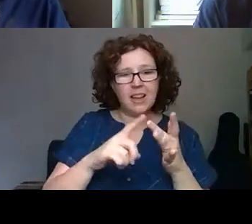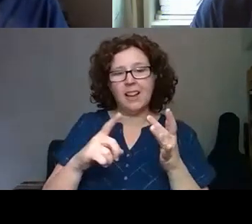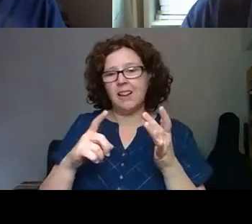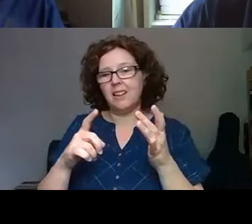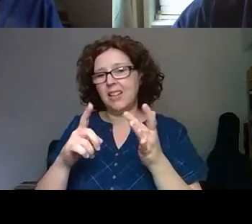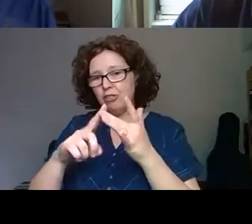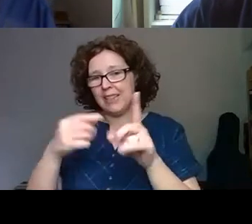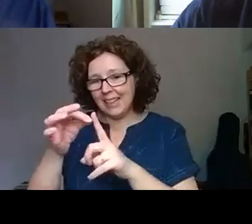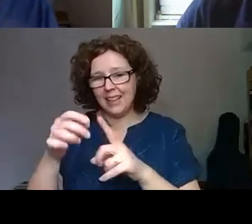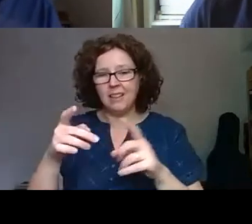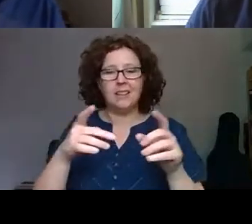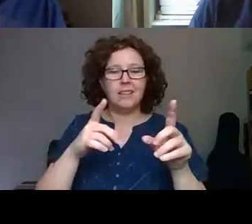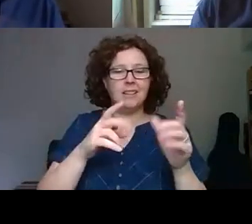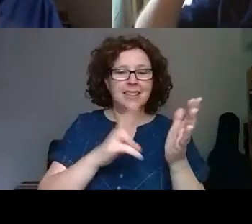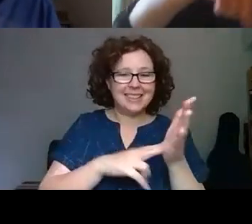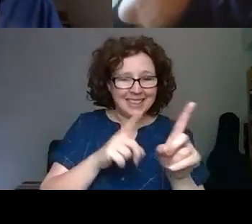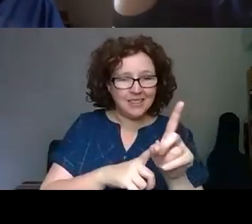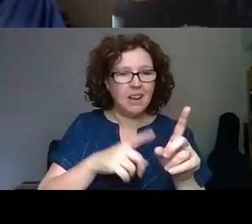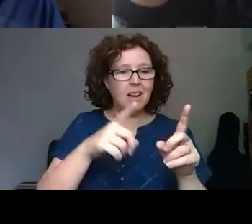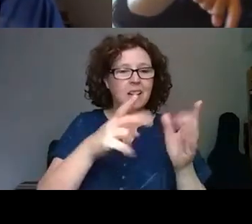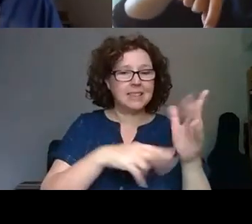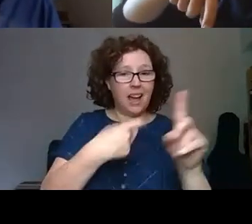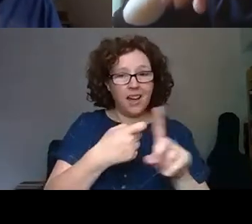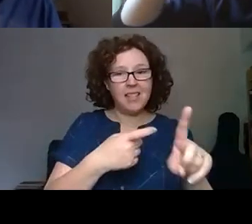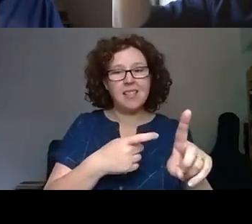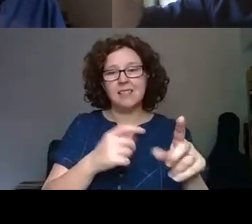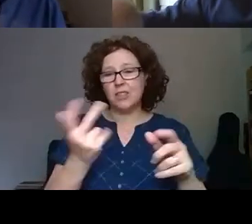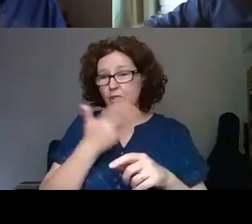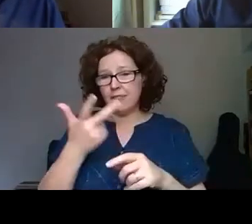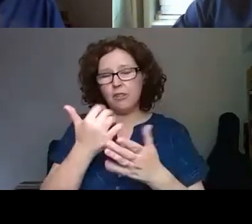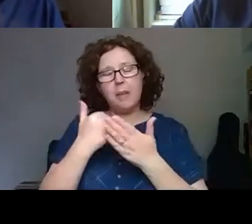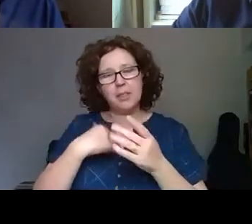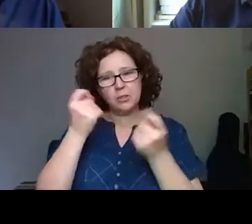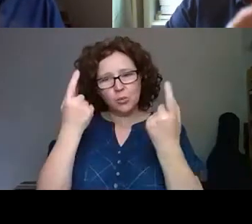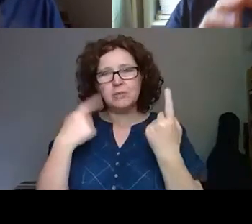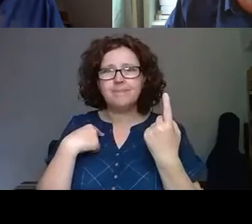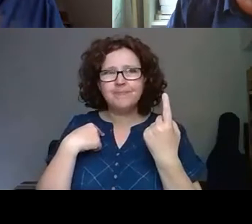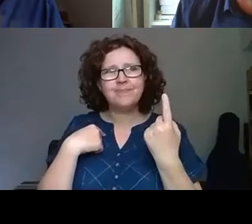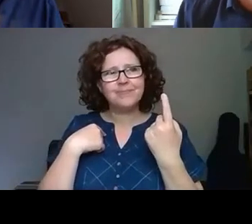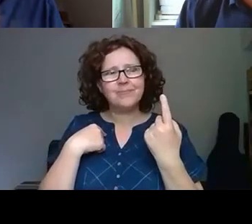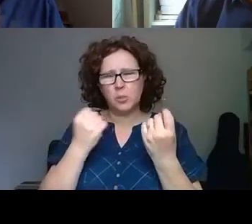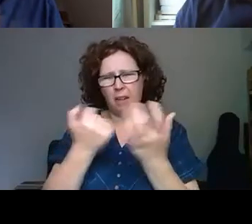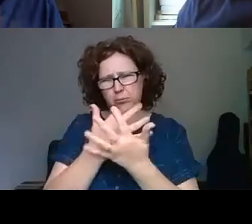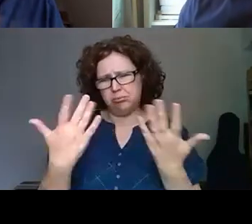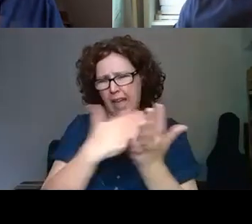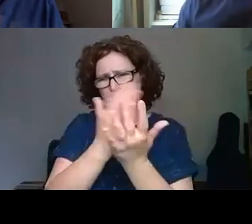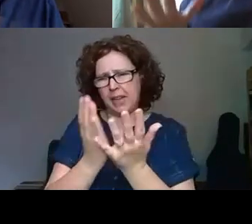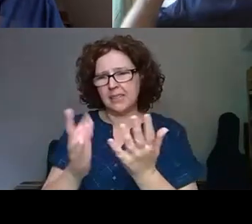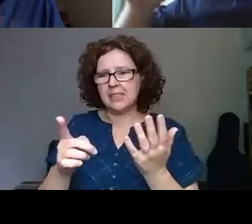helped us to notice, as well as digital, having those many aspects that it's a thing we use and manage and create and understand, that you